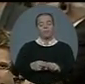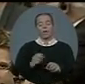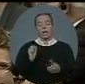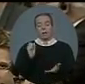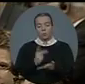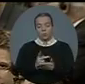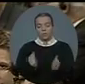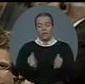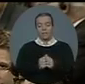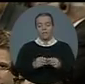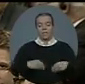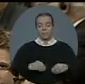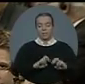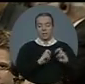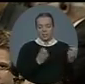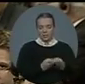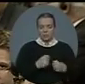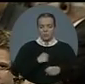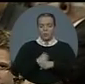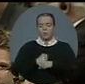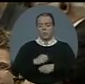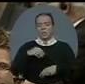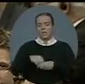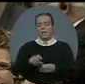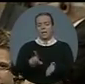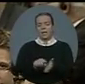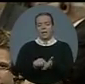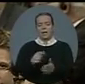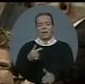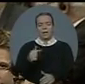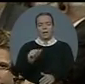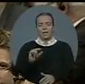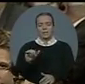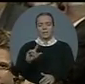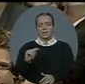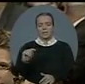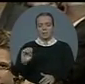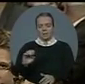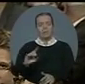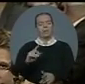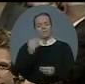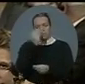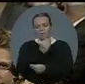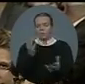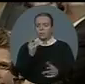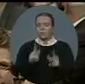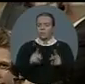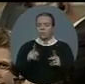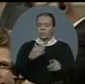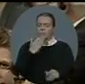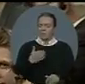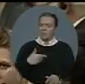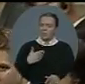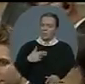And the results of our efforts will be published. Mr. Speaker, why do they not want to help us get the backlog down for ten years?